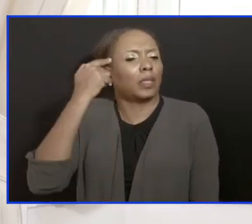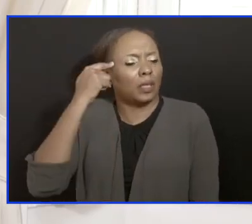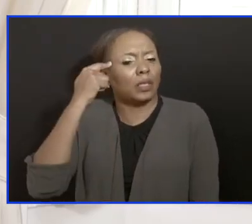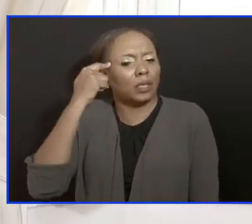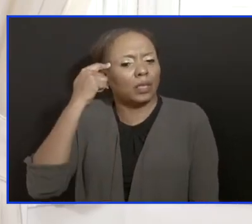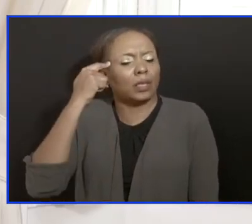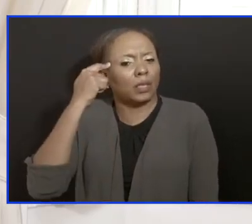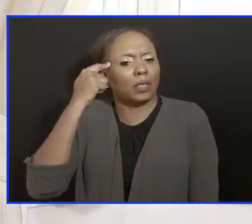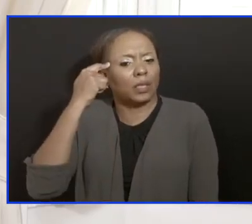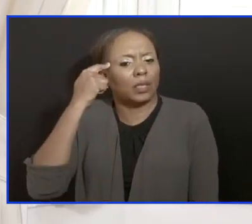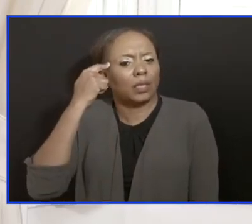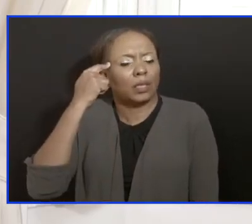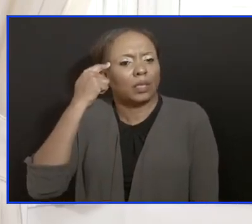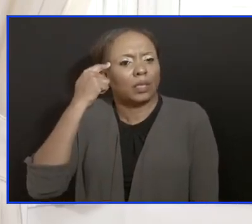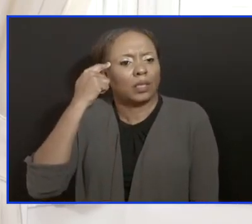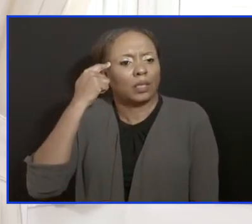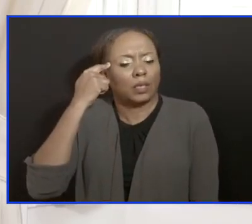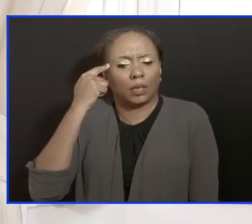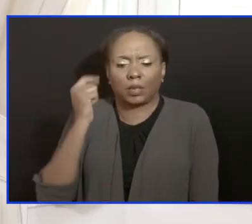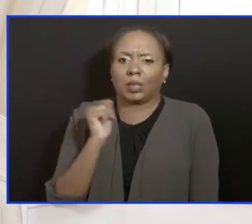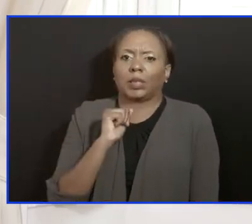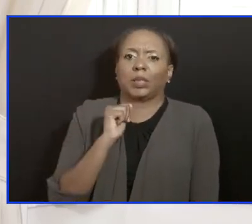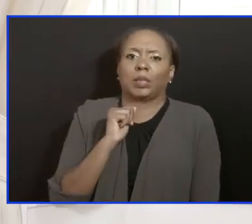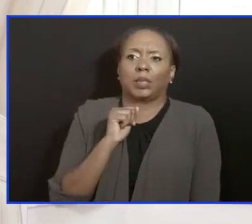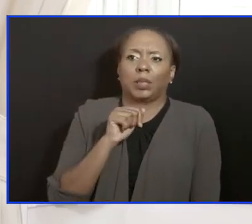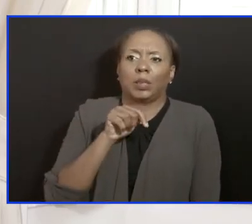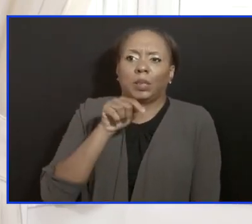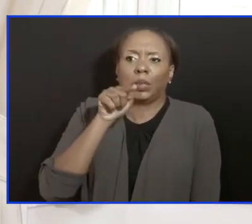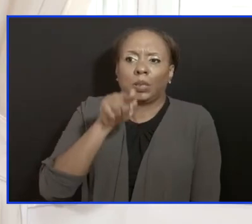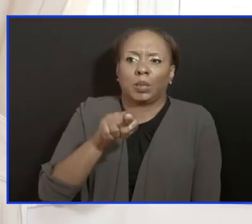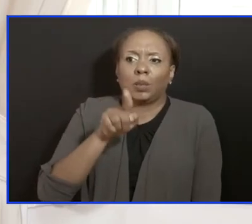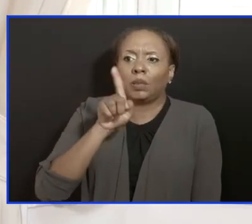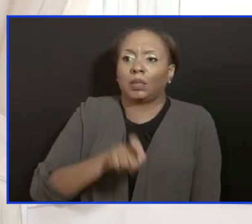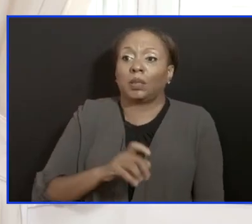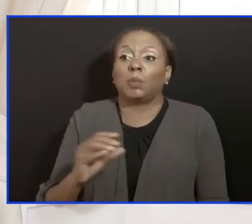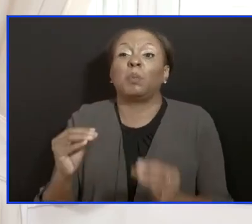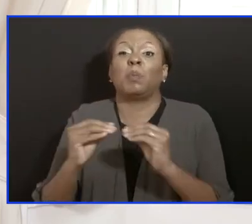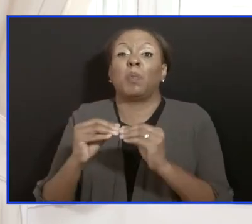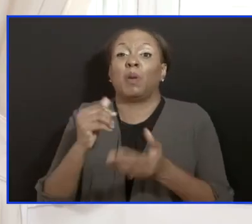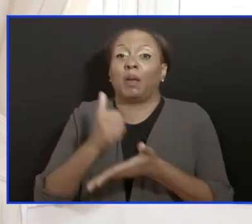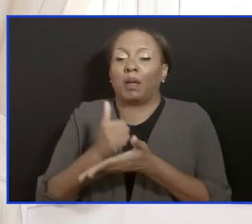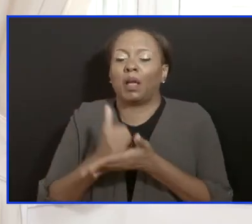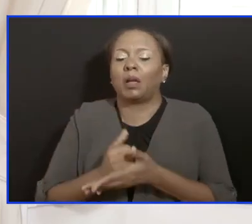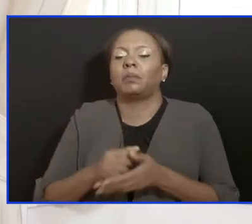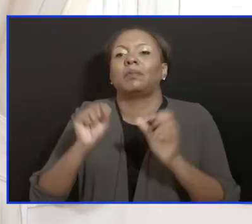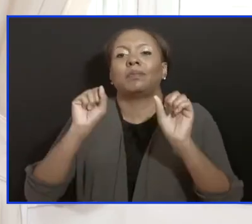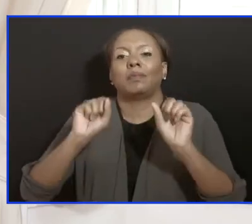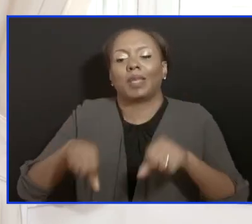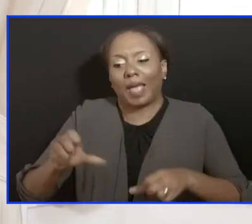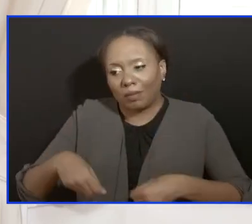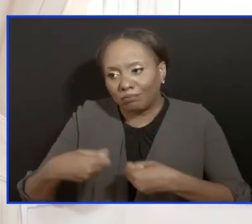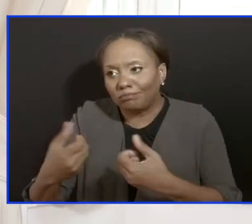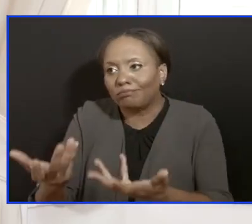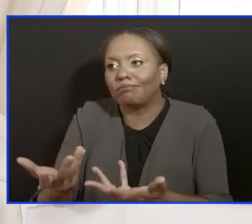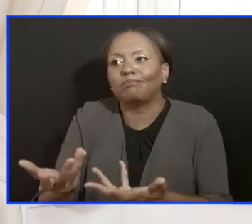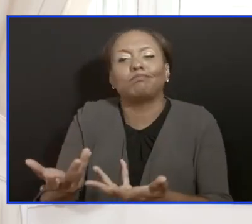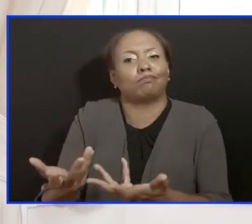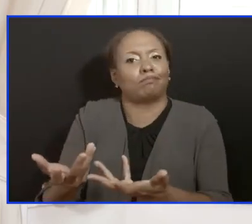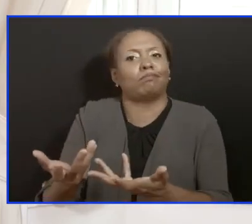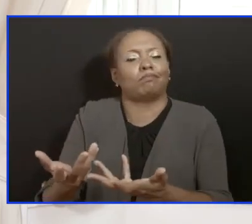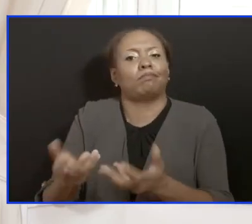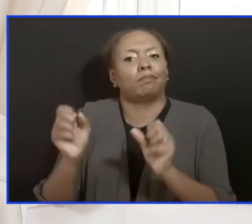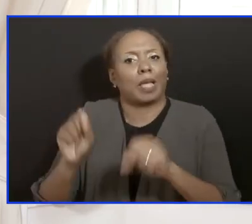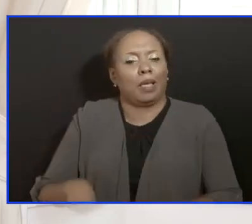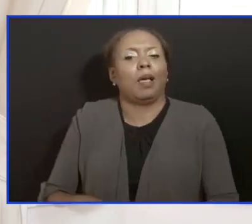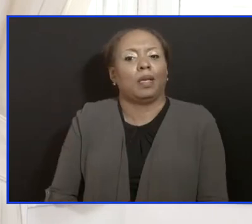from a clinical standpoint, that you require an escalation of care, they can provide the necessary care that you need at that